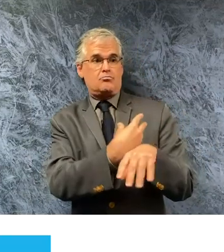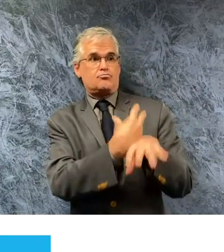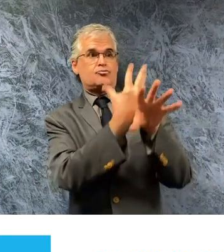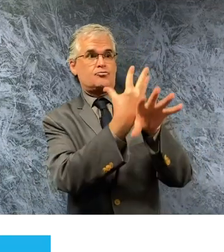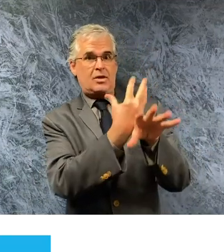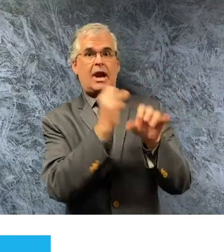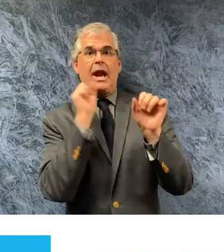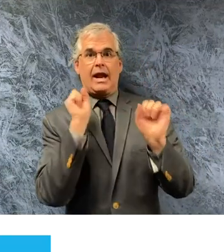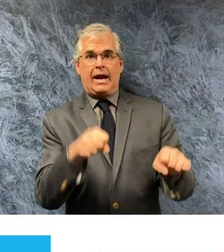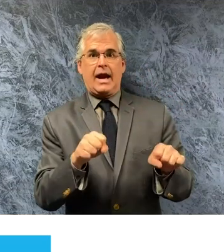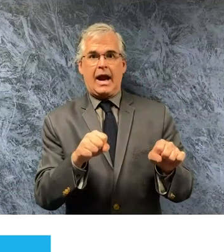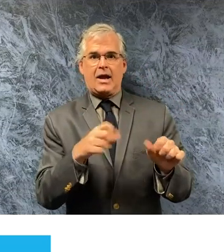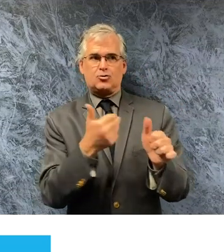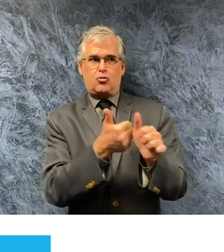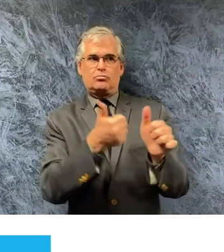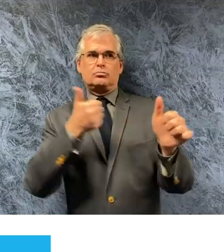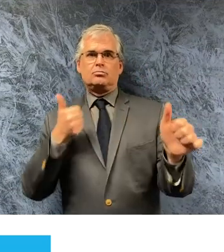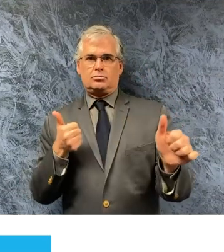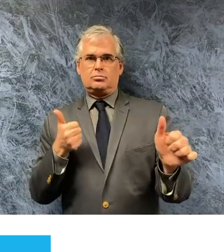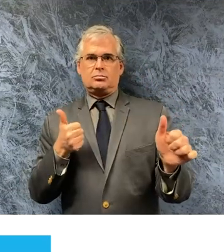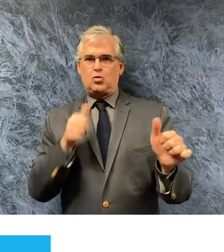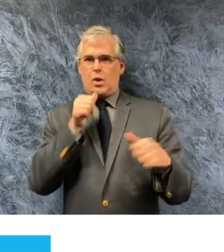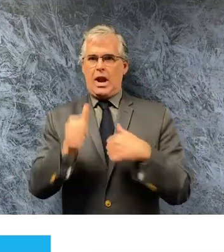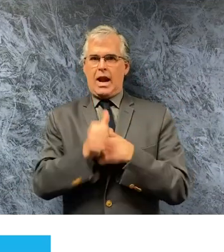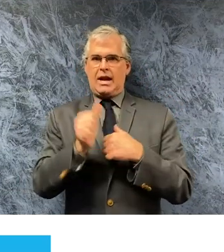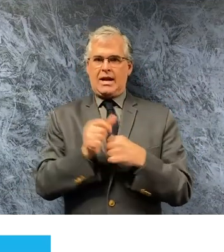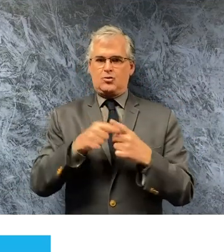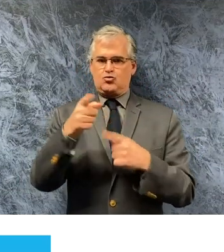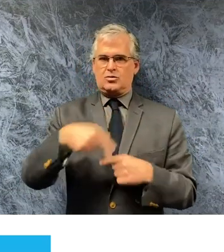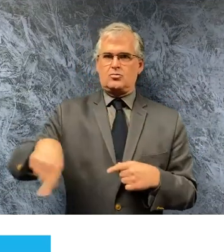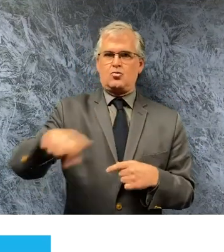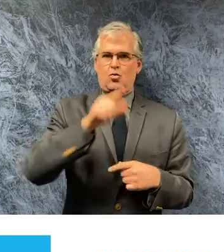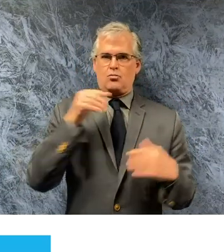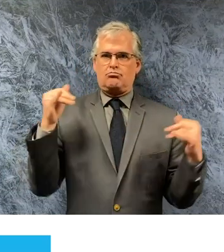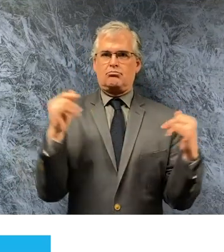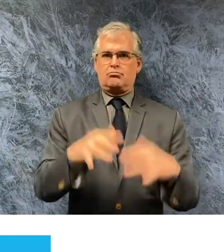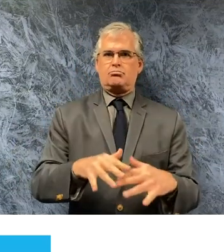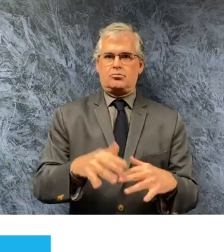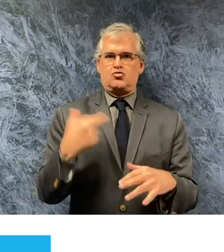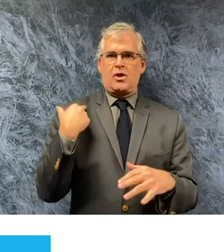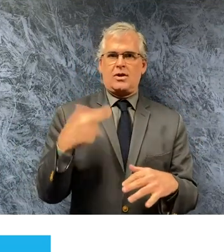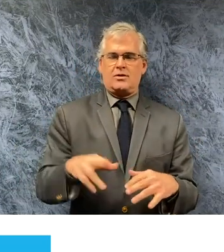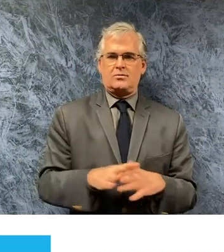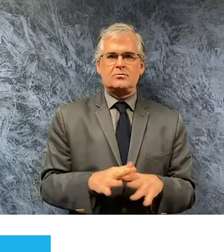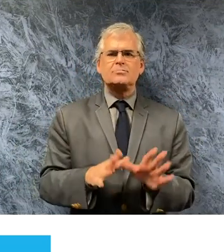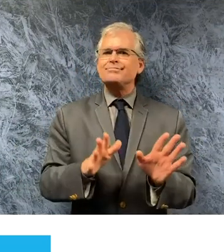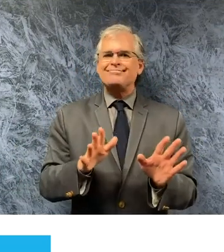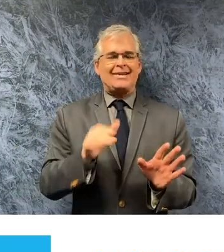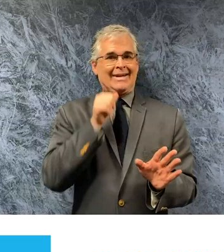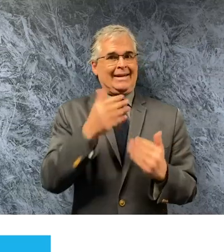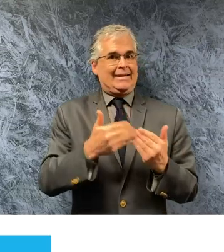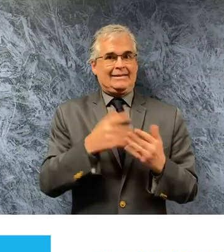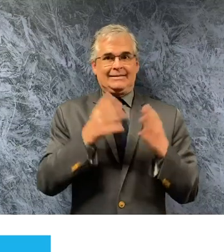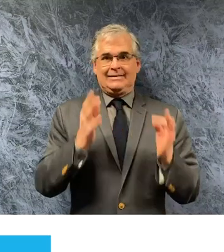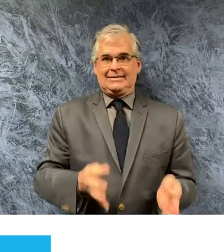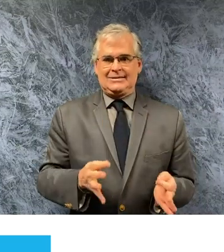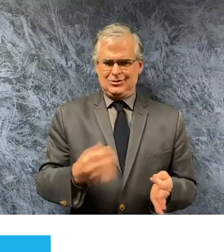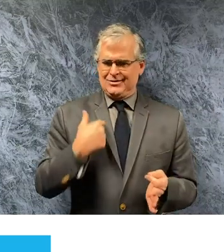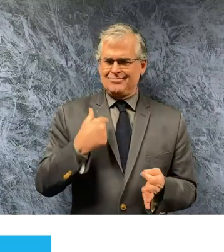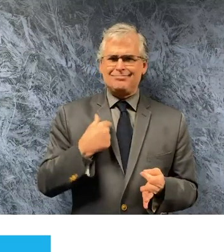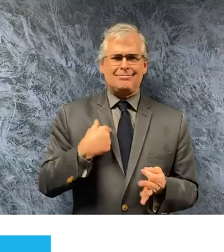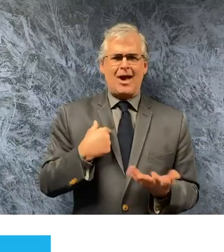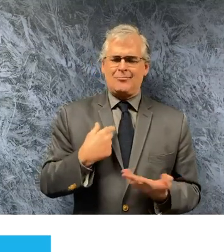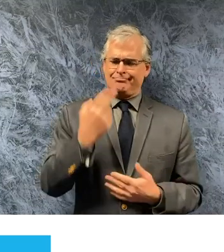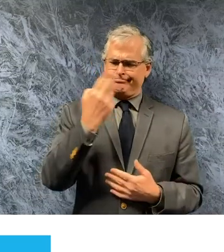congregants this was not an easy ask of nevadans as someone who has attended catholic services my entire life i